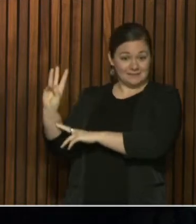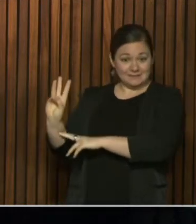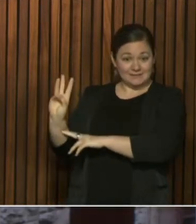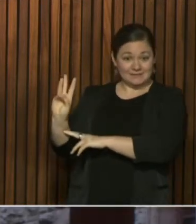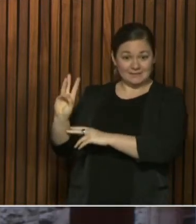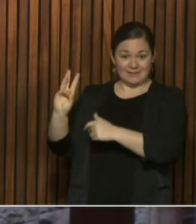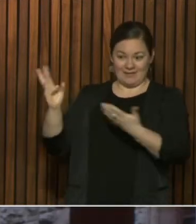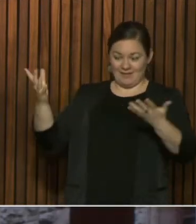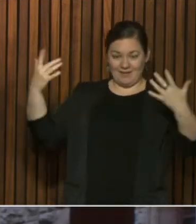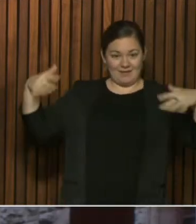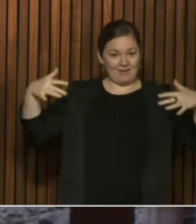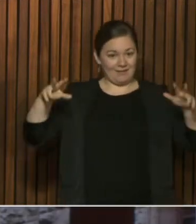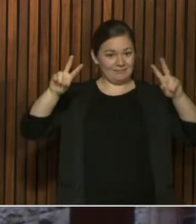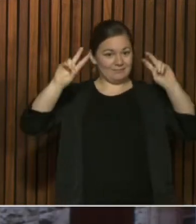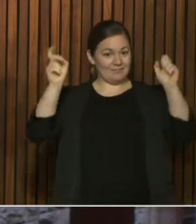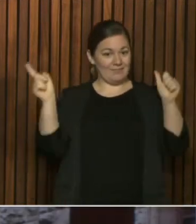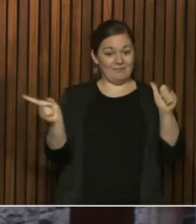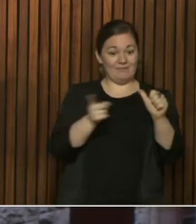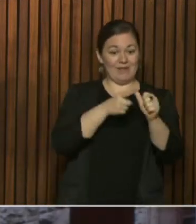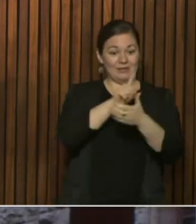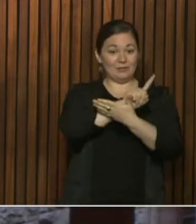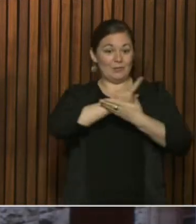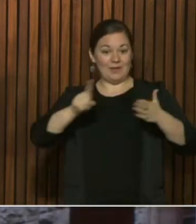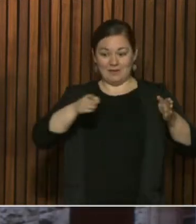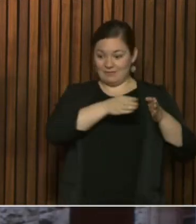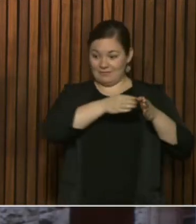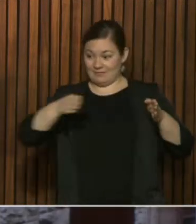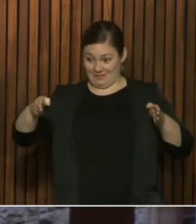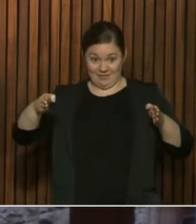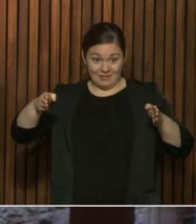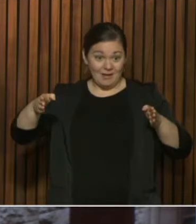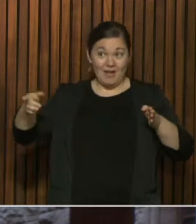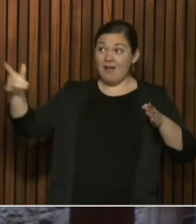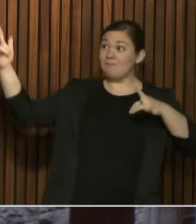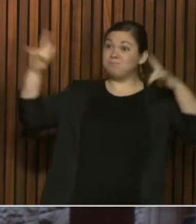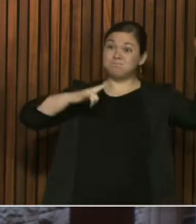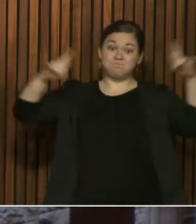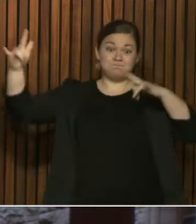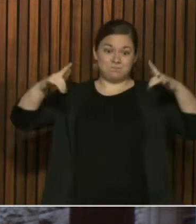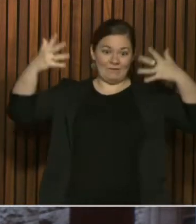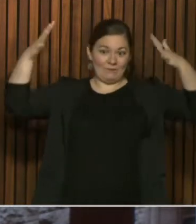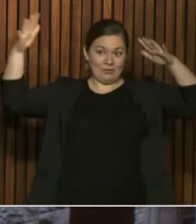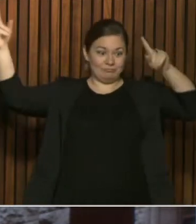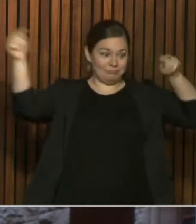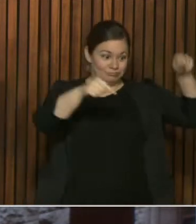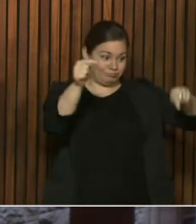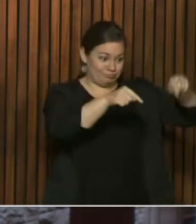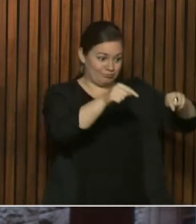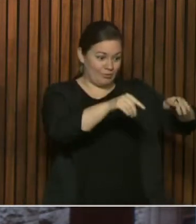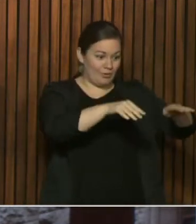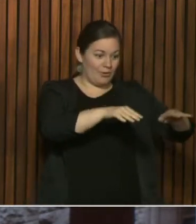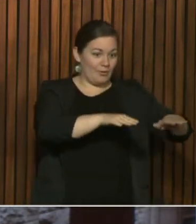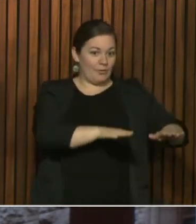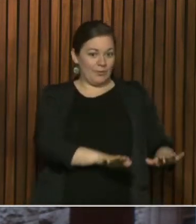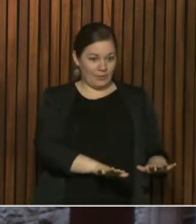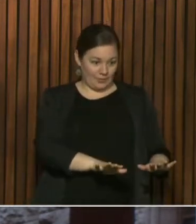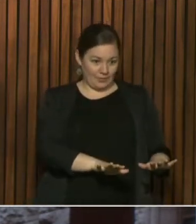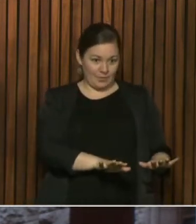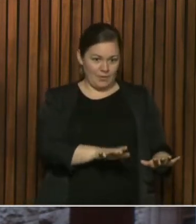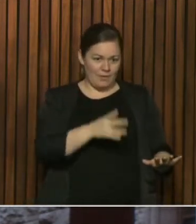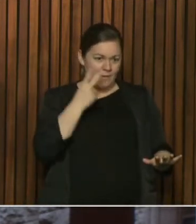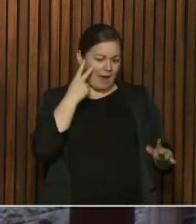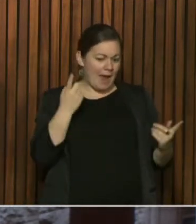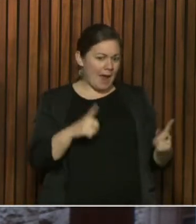down of the travel impacts and that aspect there. We're going to hear some numbers today and see how we're doing. I said, this week's an important one